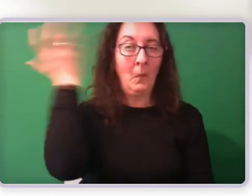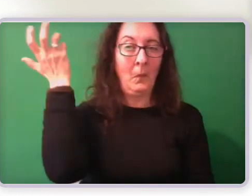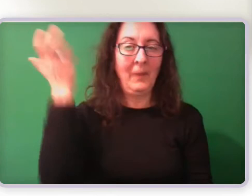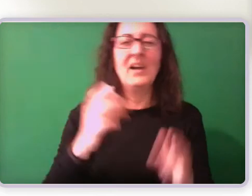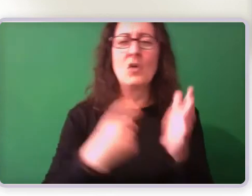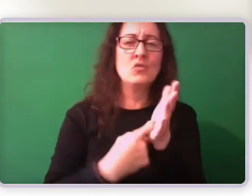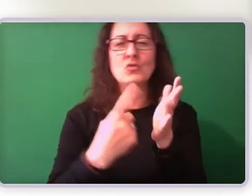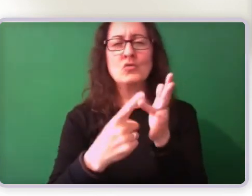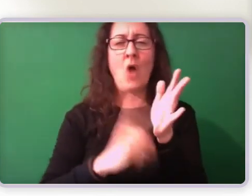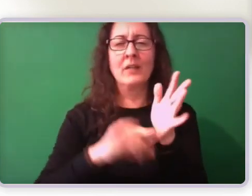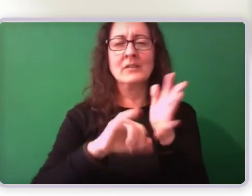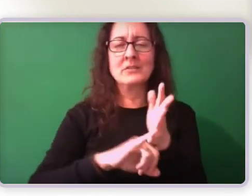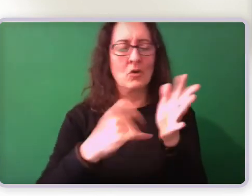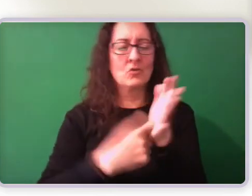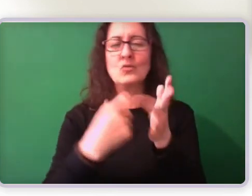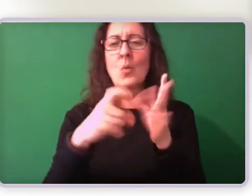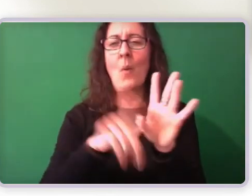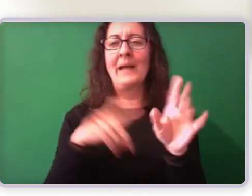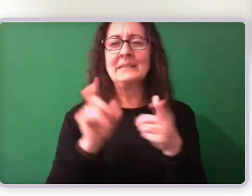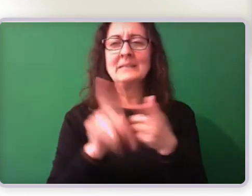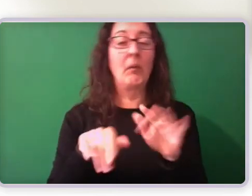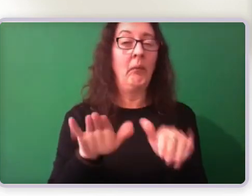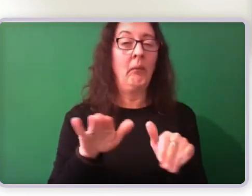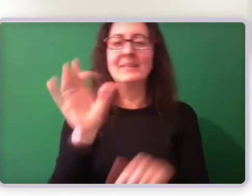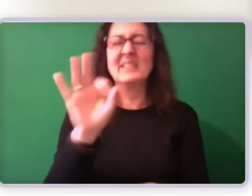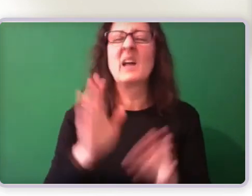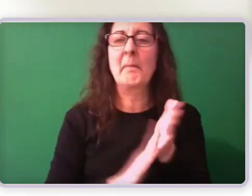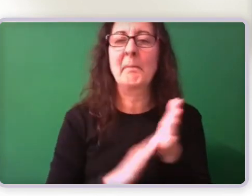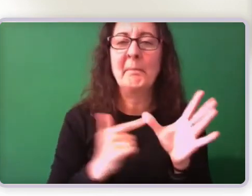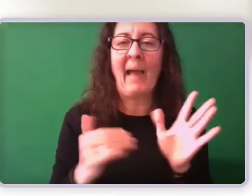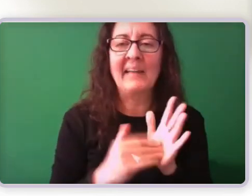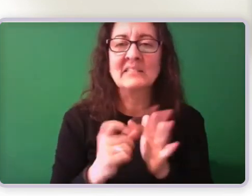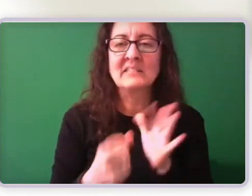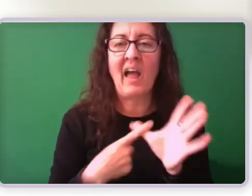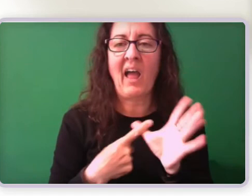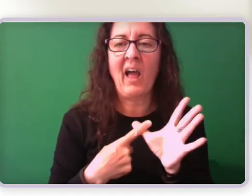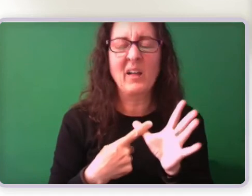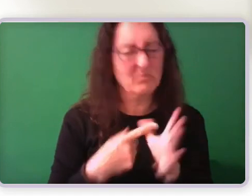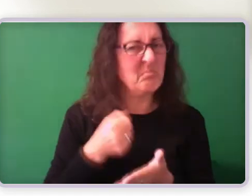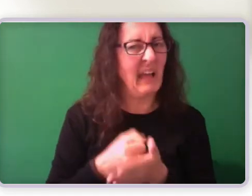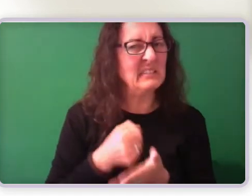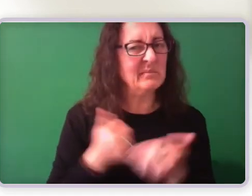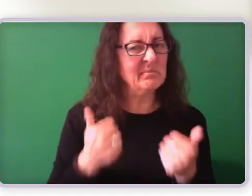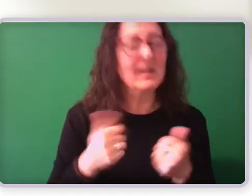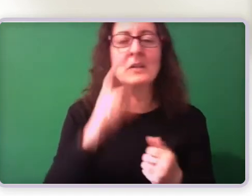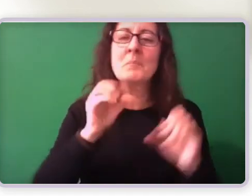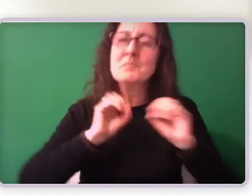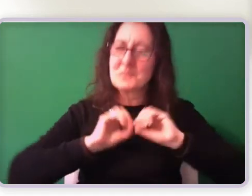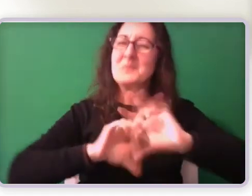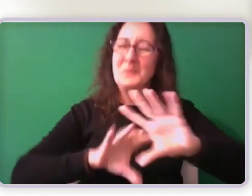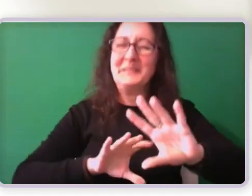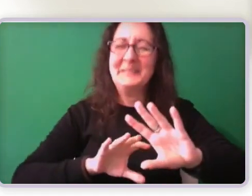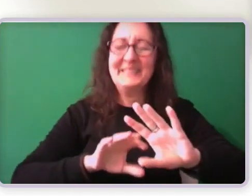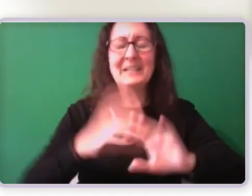serviceable car that does what we need it to do, but can be improved on and made better in the future. So that was a very long